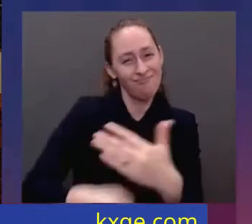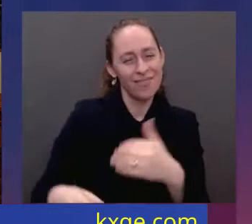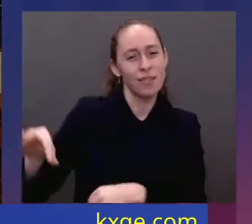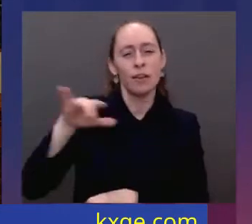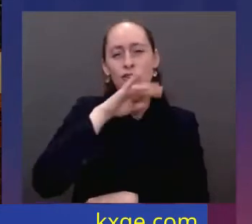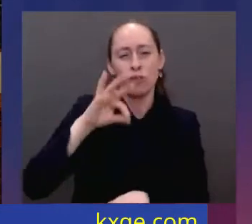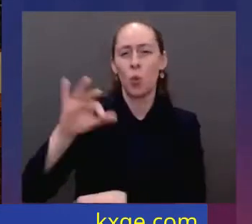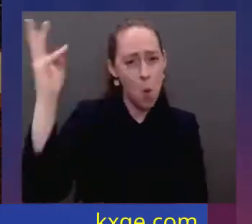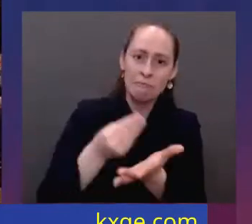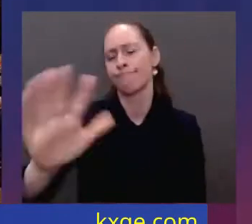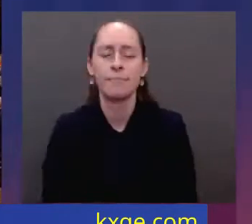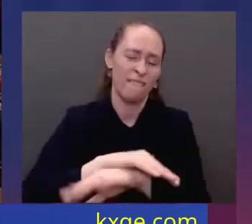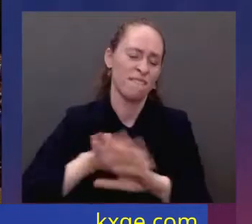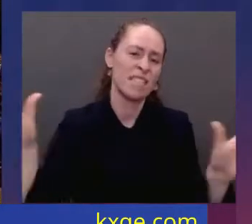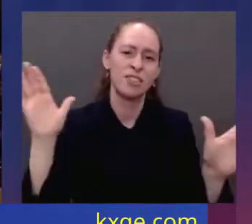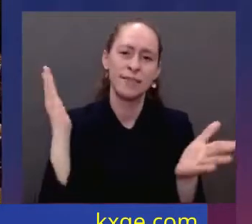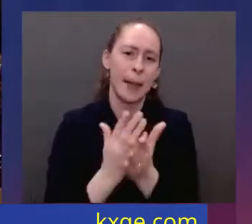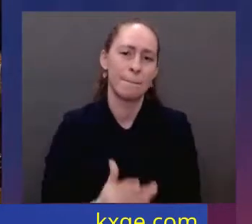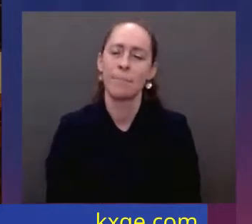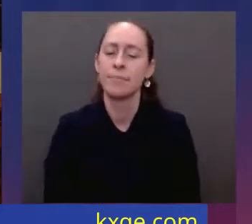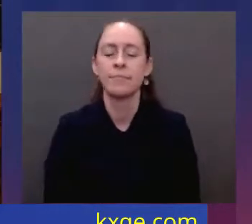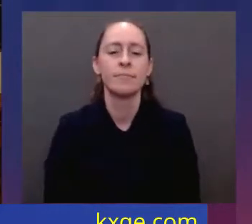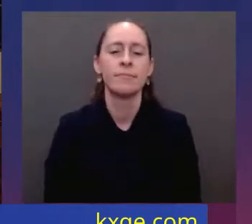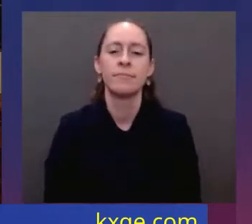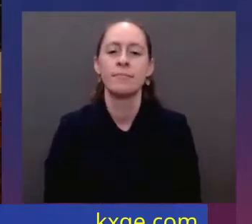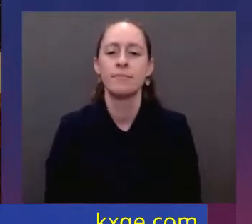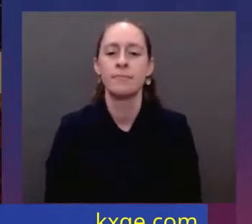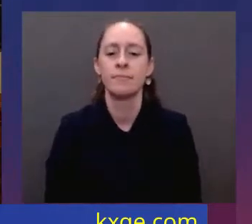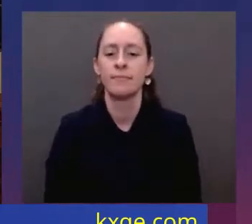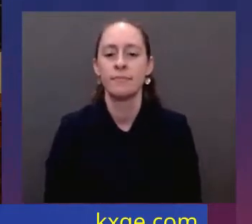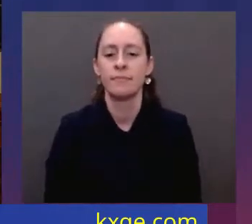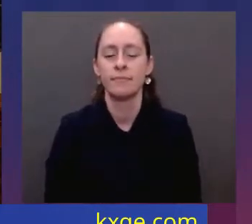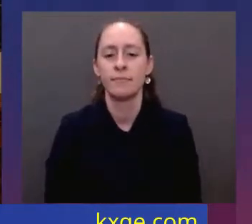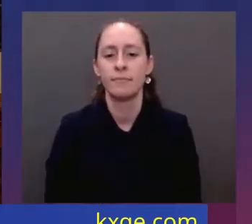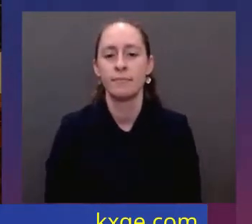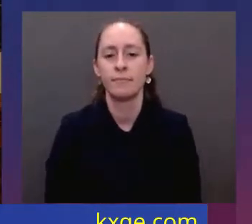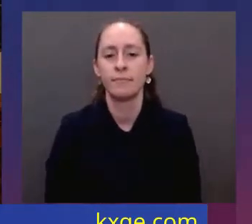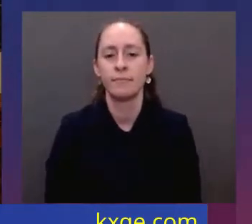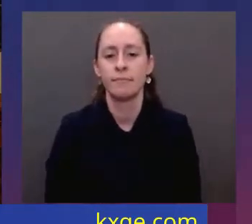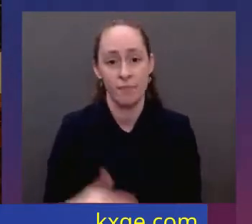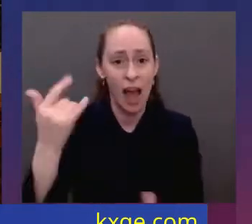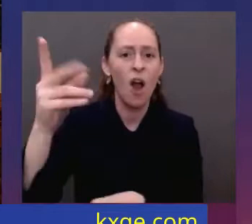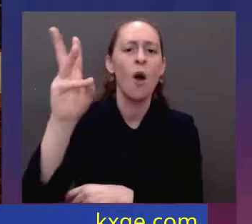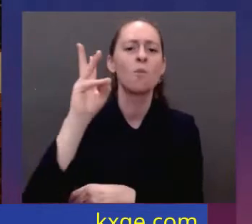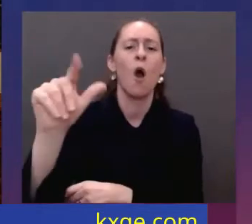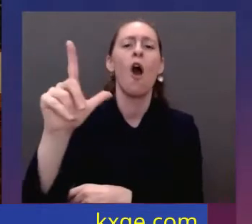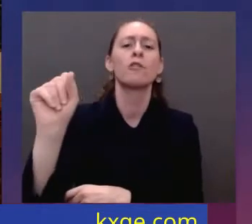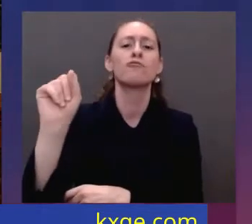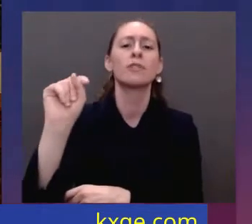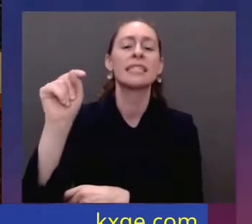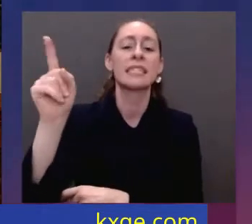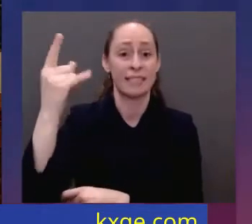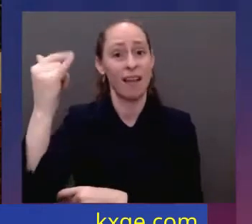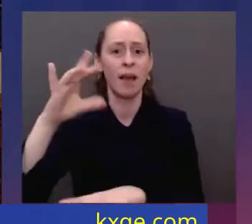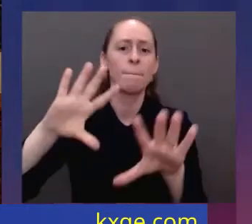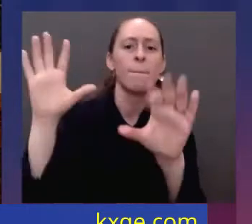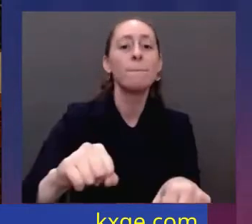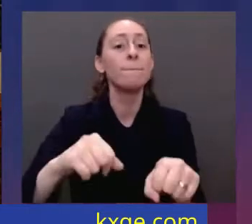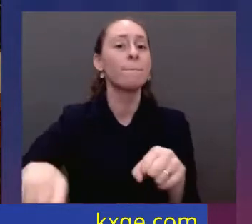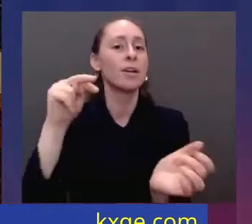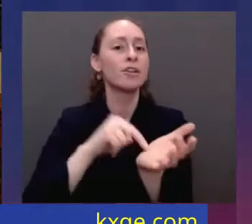businesses and consumers. And as Wall Street firms take over more nursing homes, quality in those homes has gone down and costs have gone up.